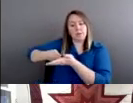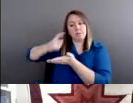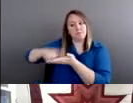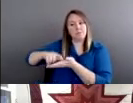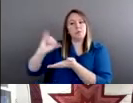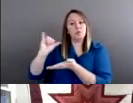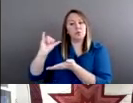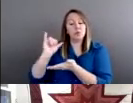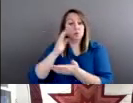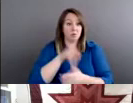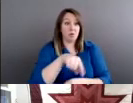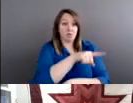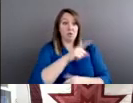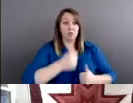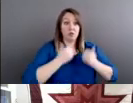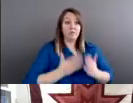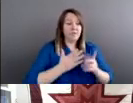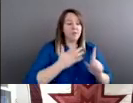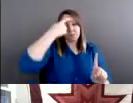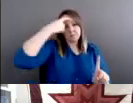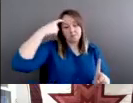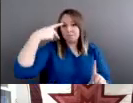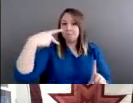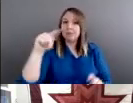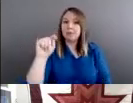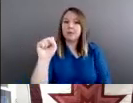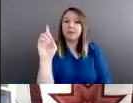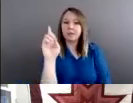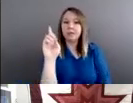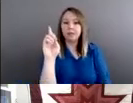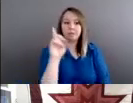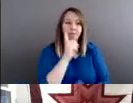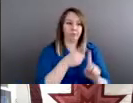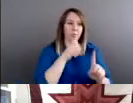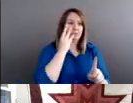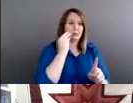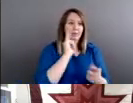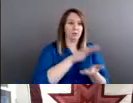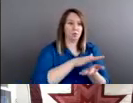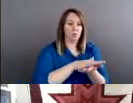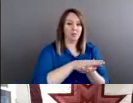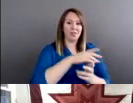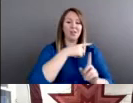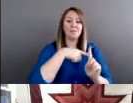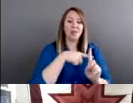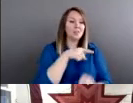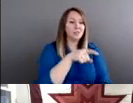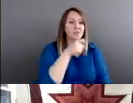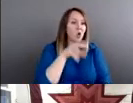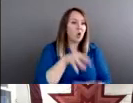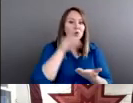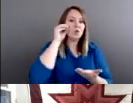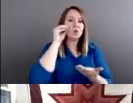from being in these schools and that they didn't learn to parent. They were raised by